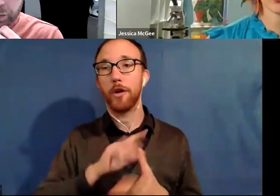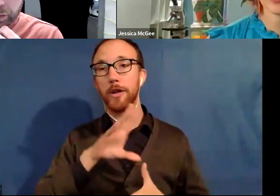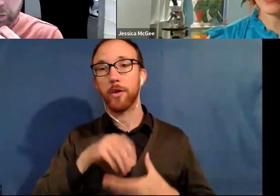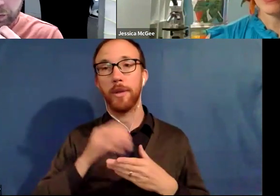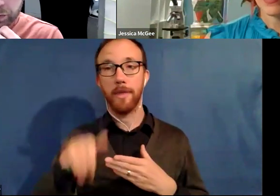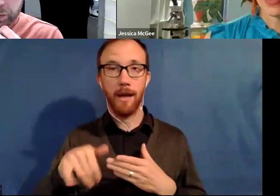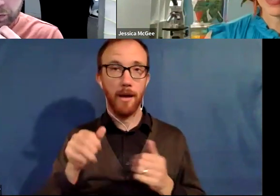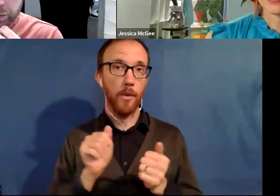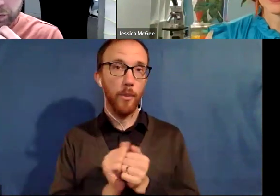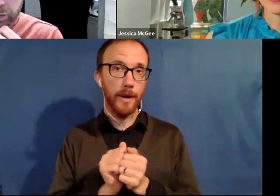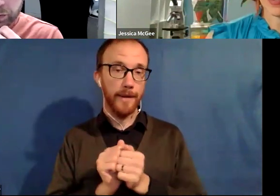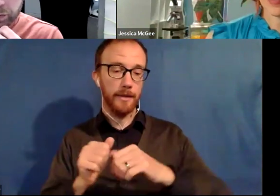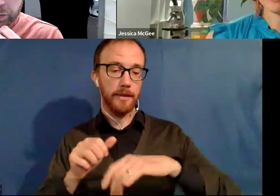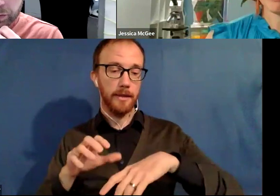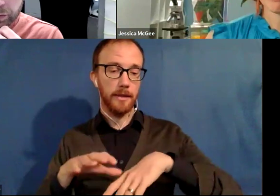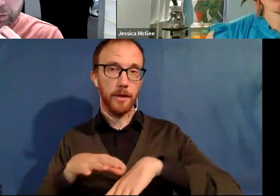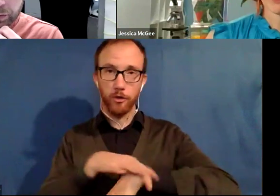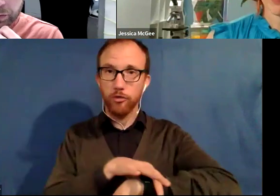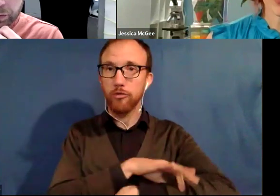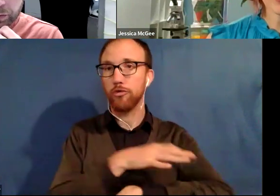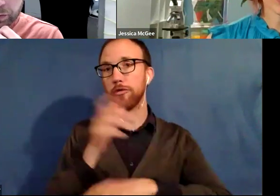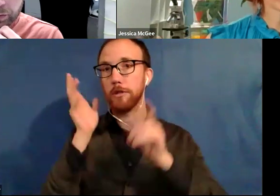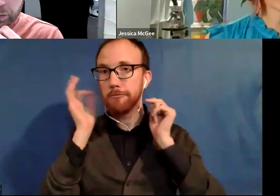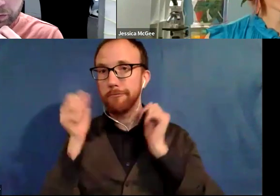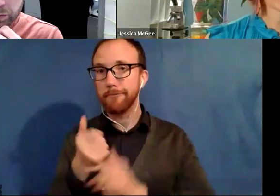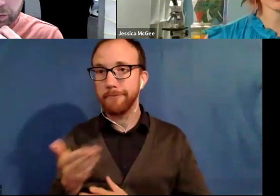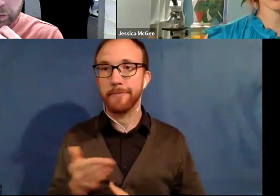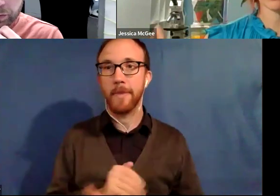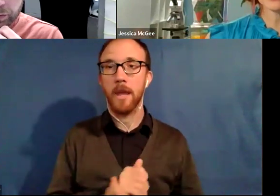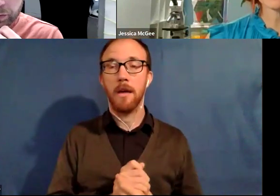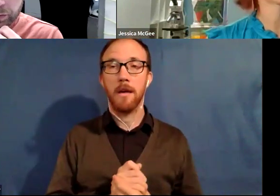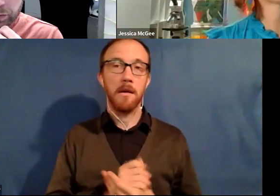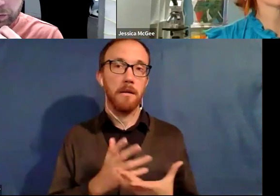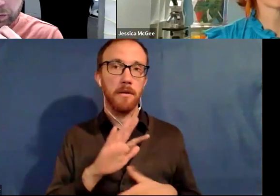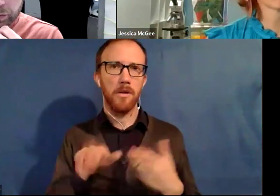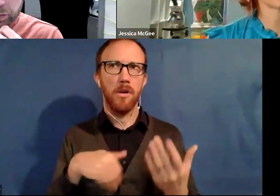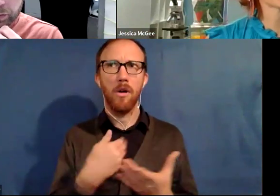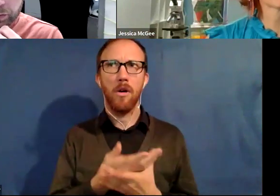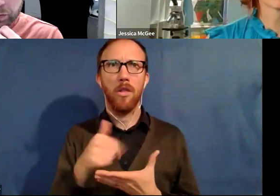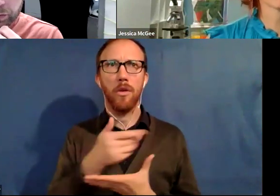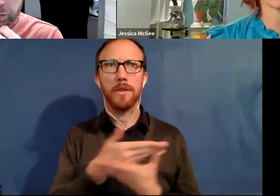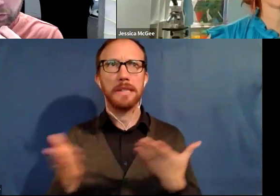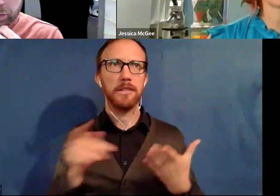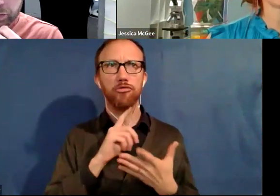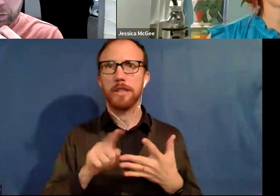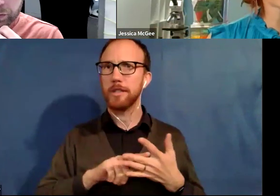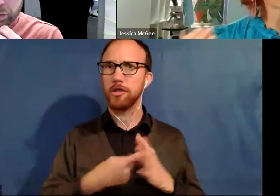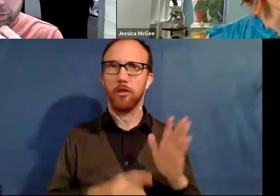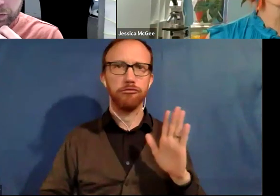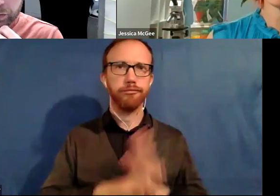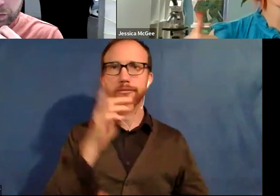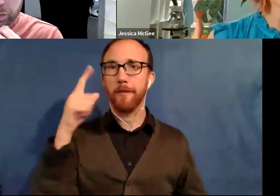jewelry and, um, both of those things really started to take off for me. My, uh,